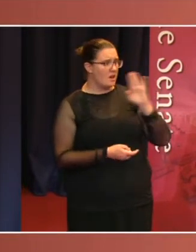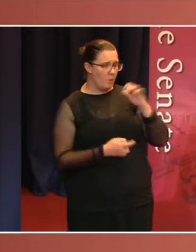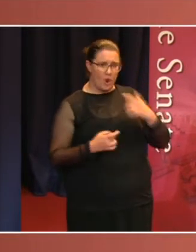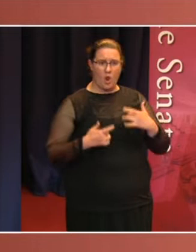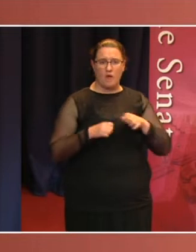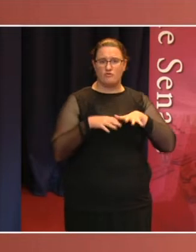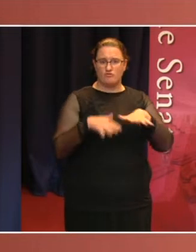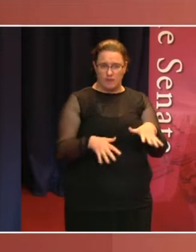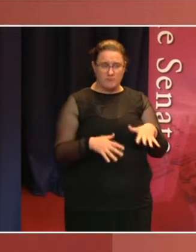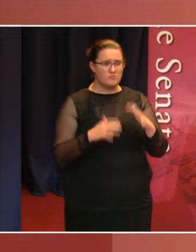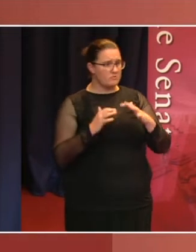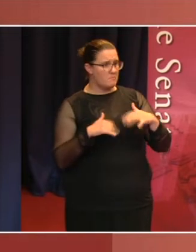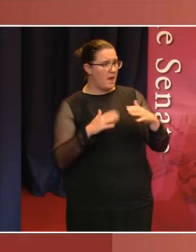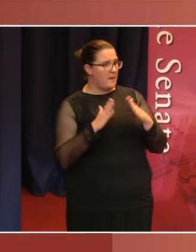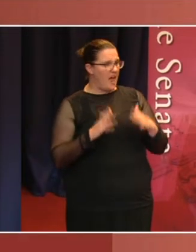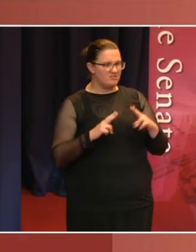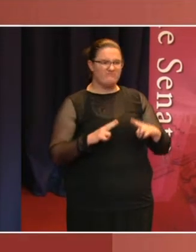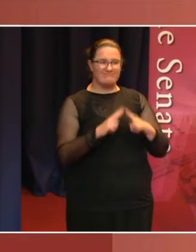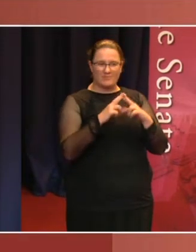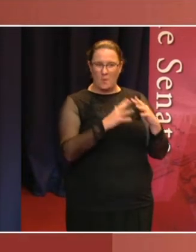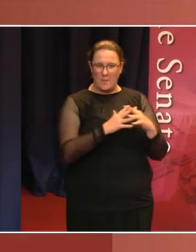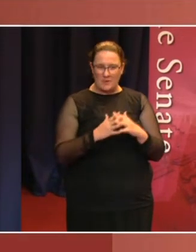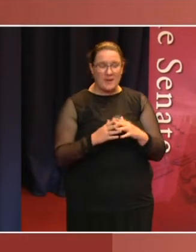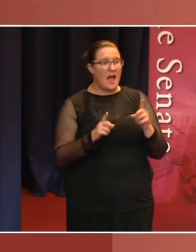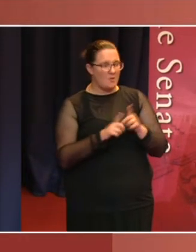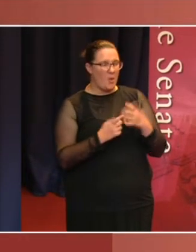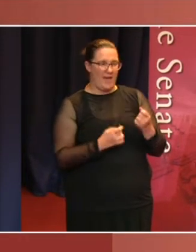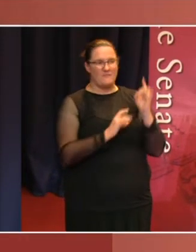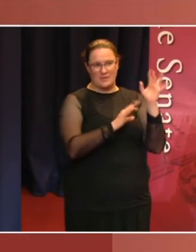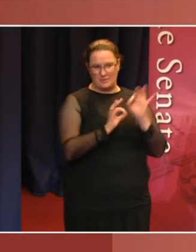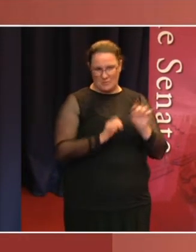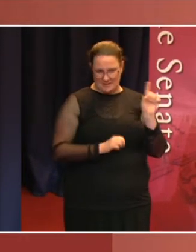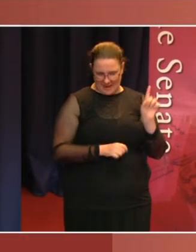the Australian Parliament House website, and it's also being Auslan interpreted.